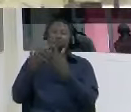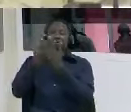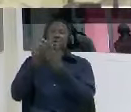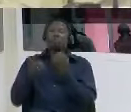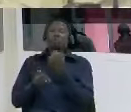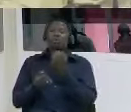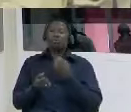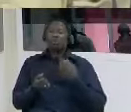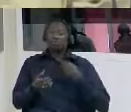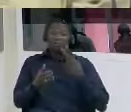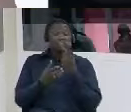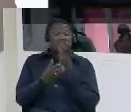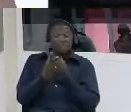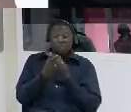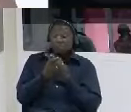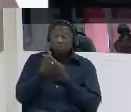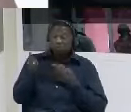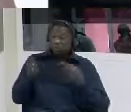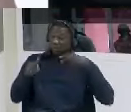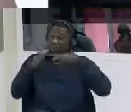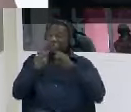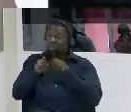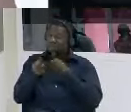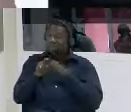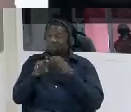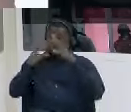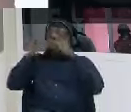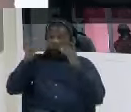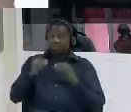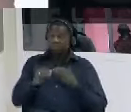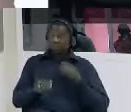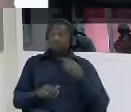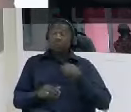building then we were confronting them very seriously